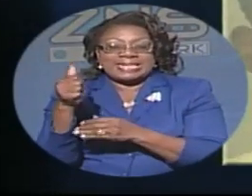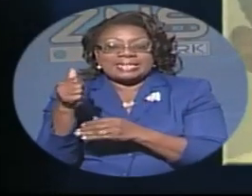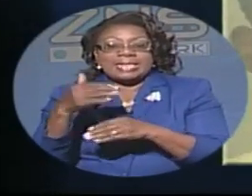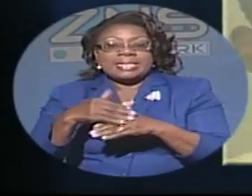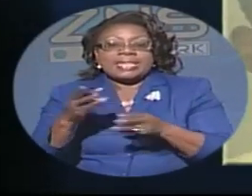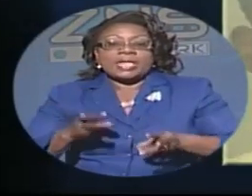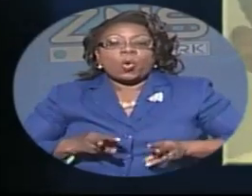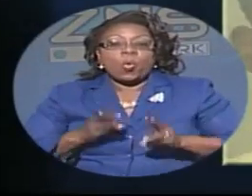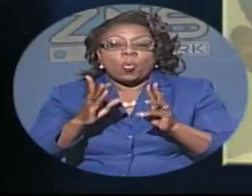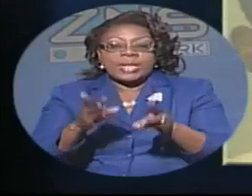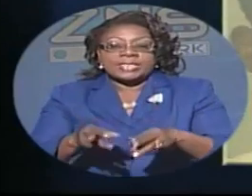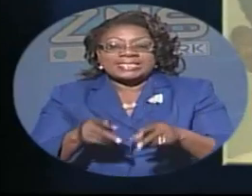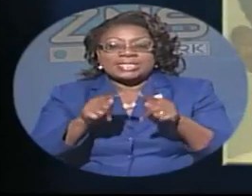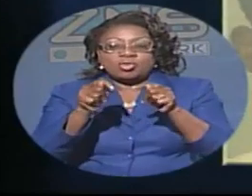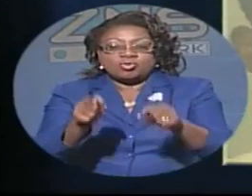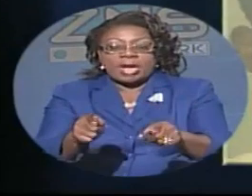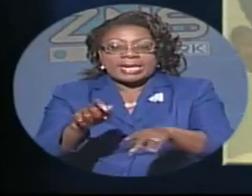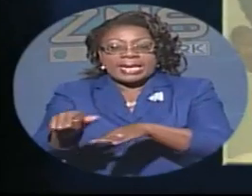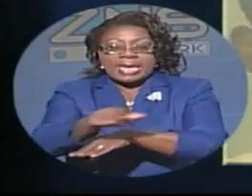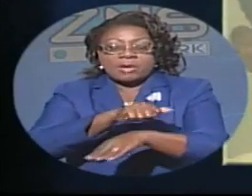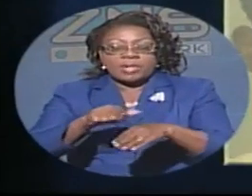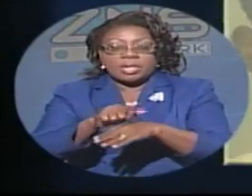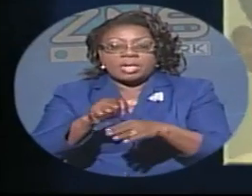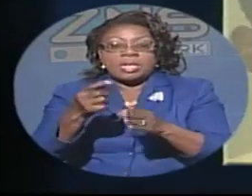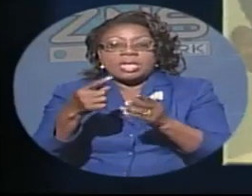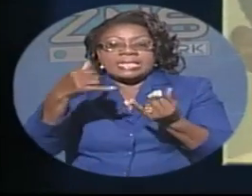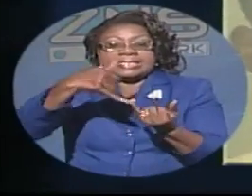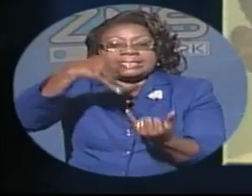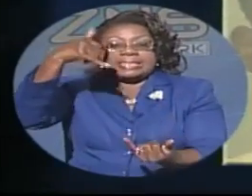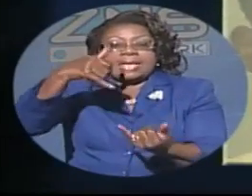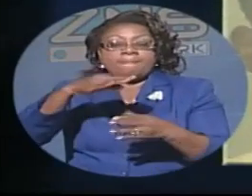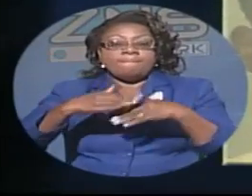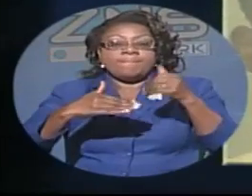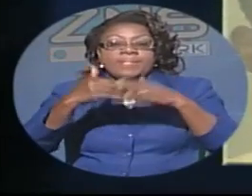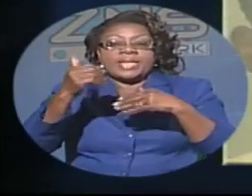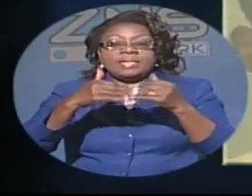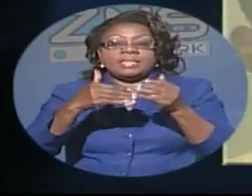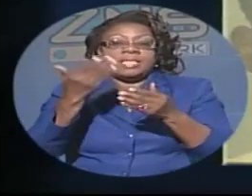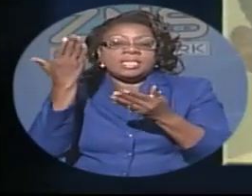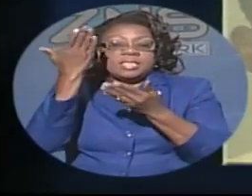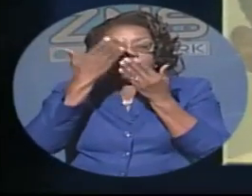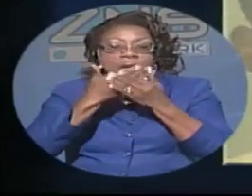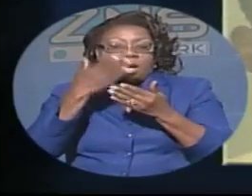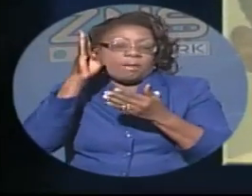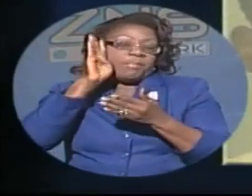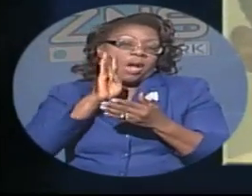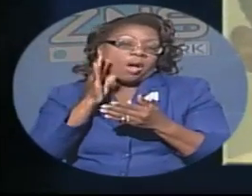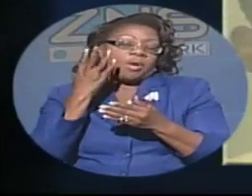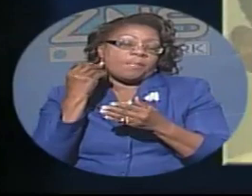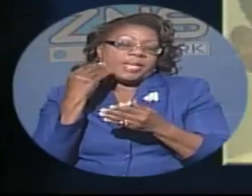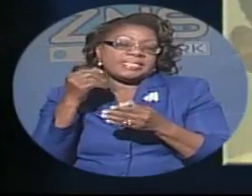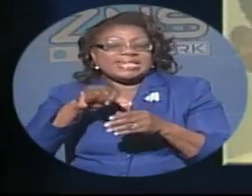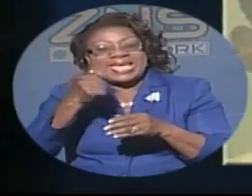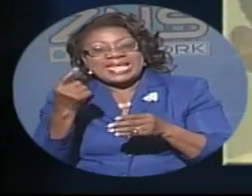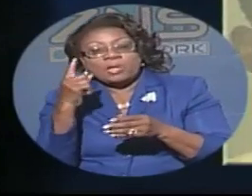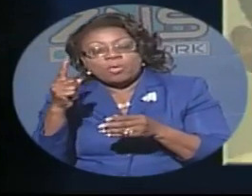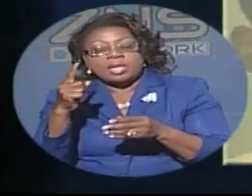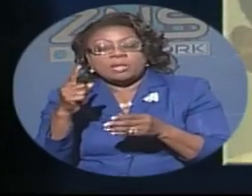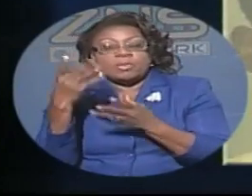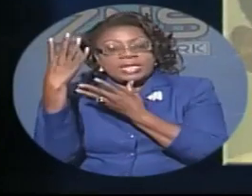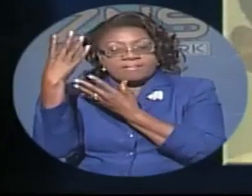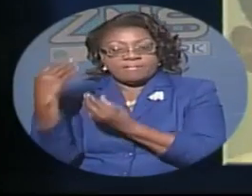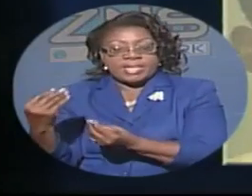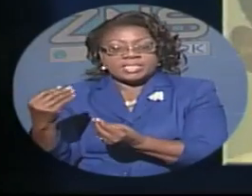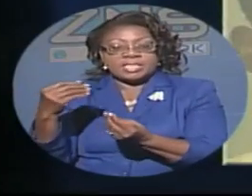area he is a slim build stands at five feet nine inches tall and has a dark brown complexion anyone with information on these three